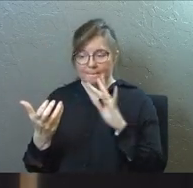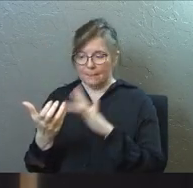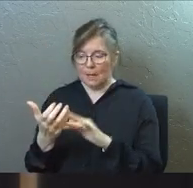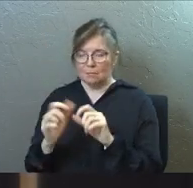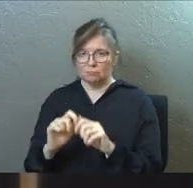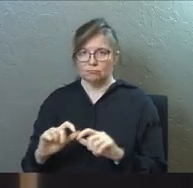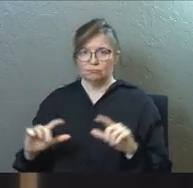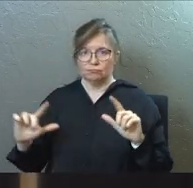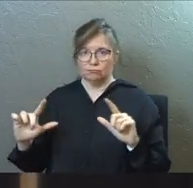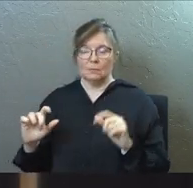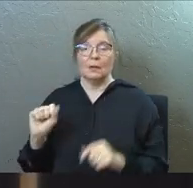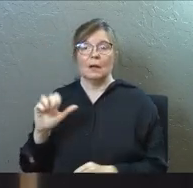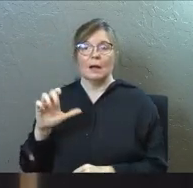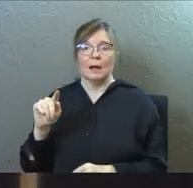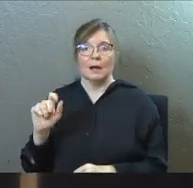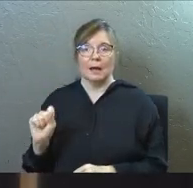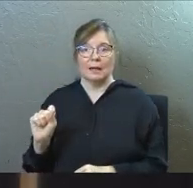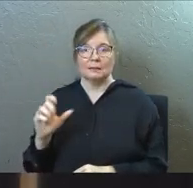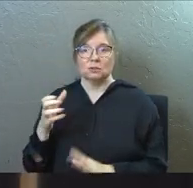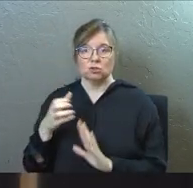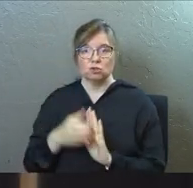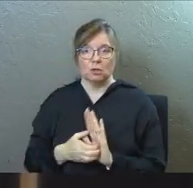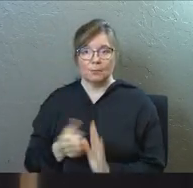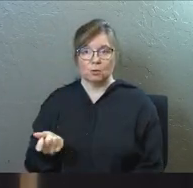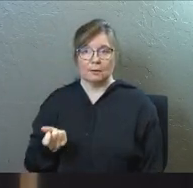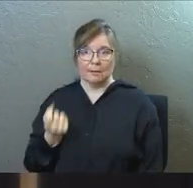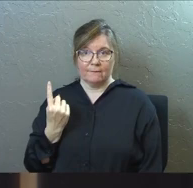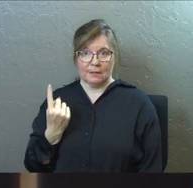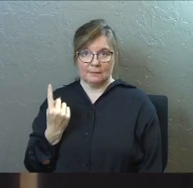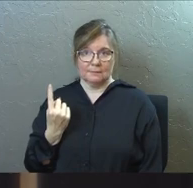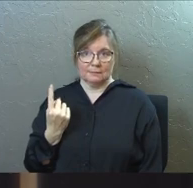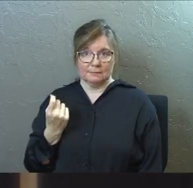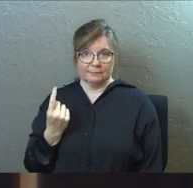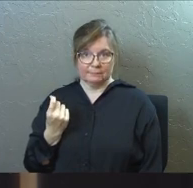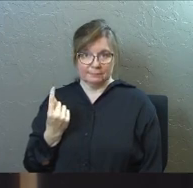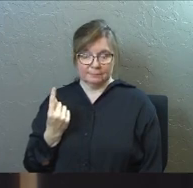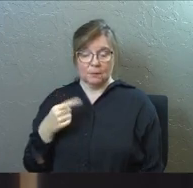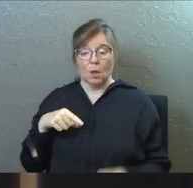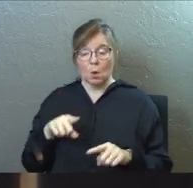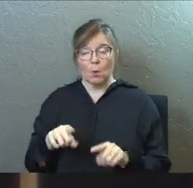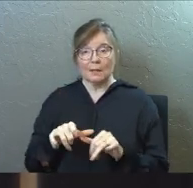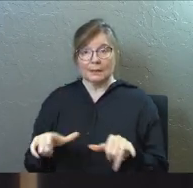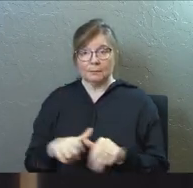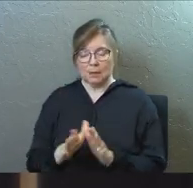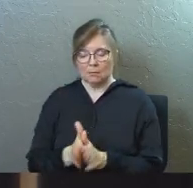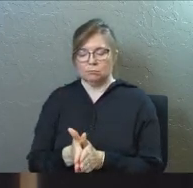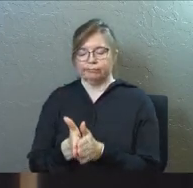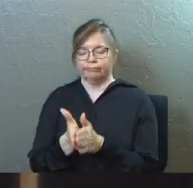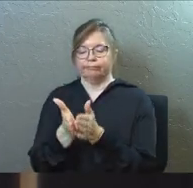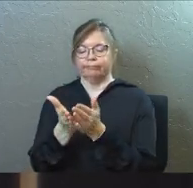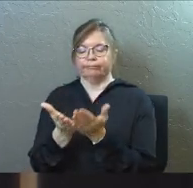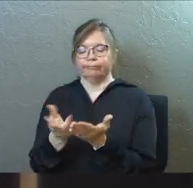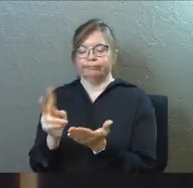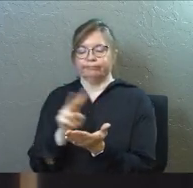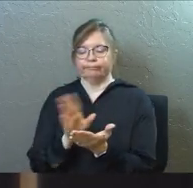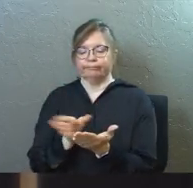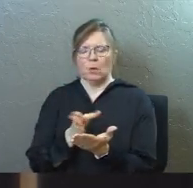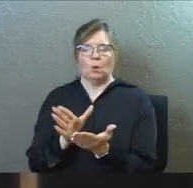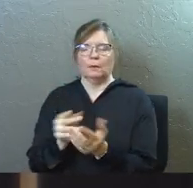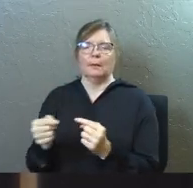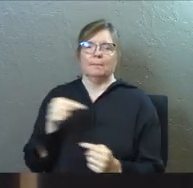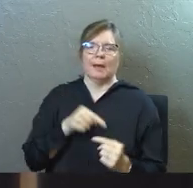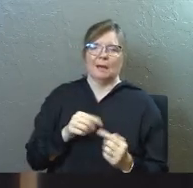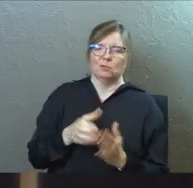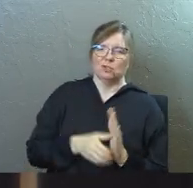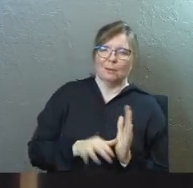well, and we're going to go to Acts chapter 11, and while you're turning to Acts, actually, we're going to start in chapter 9,